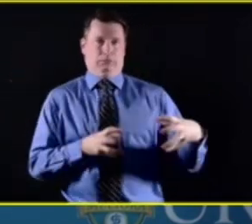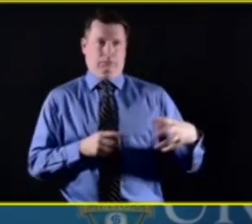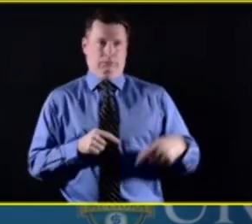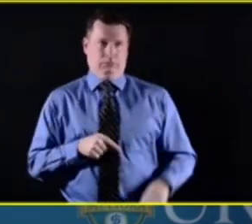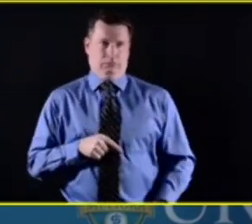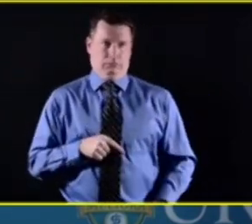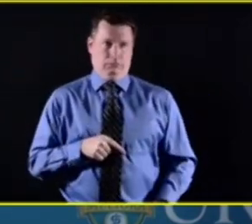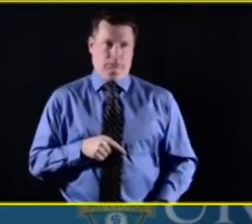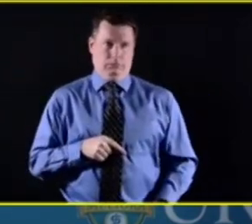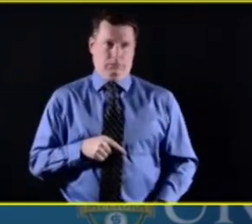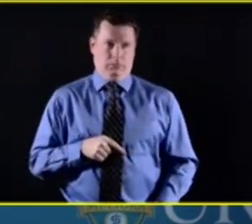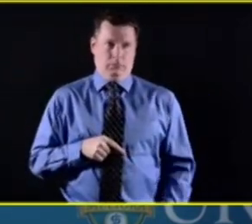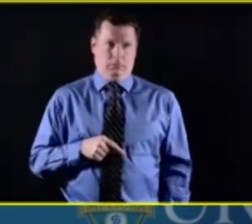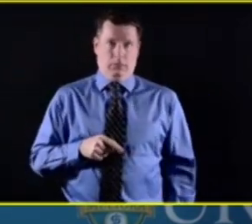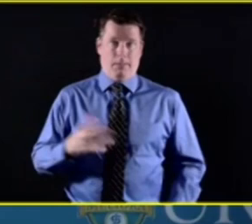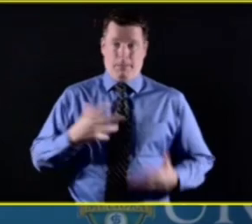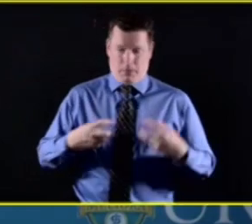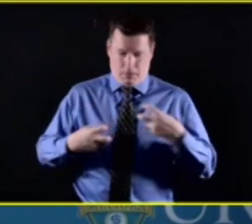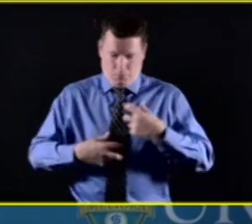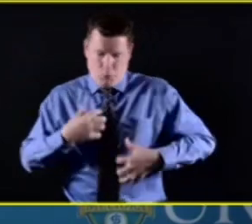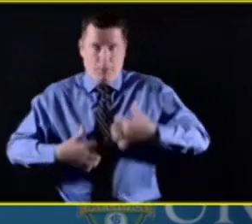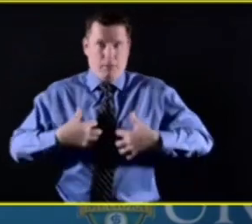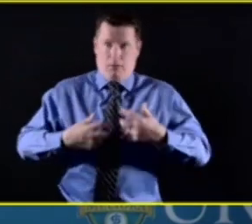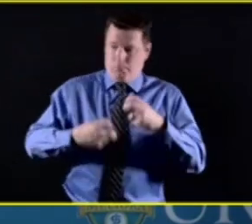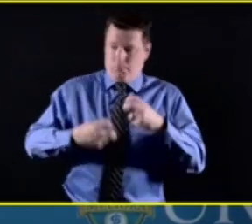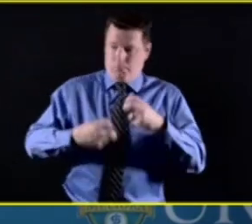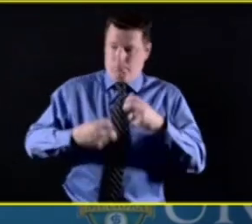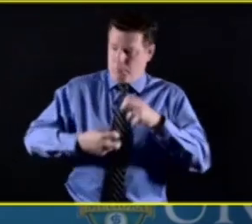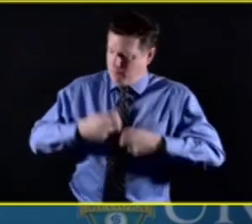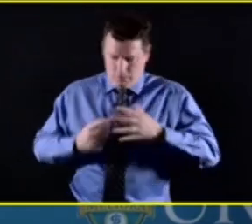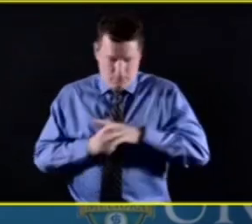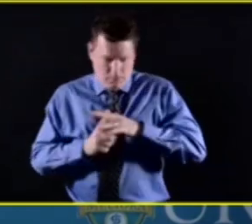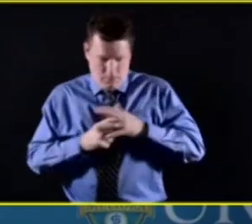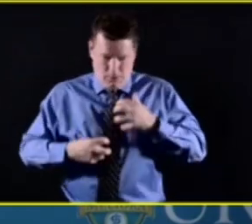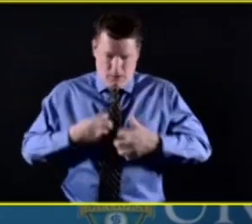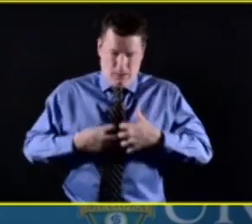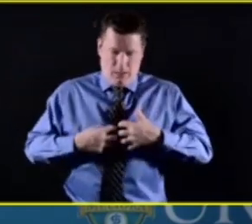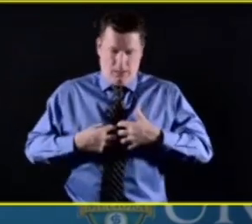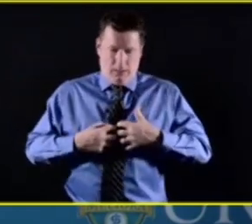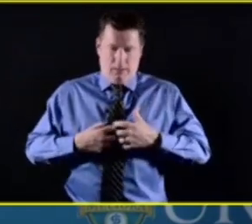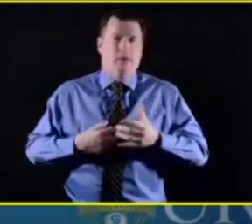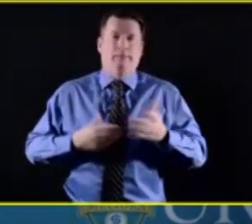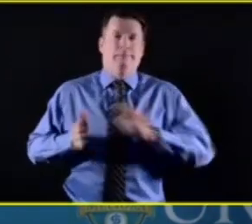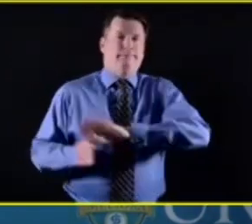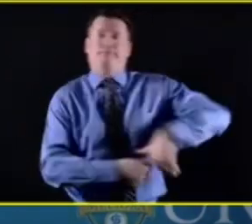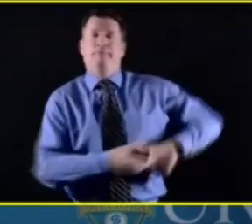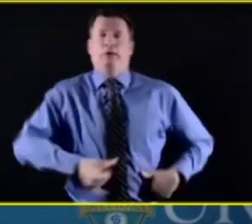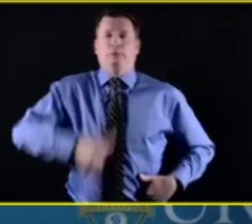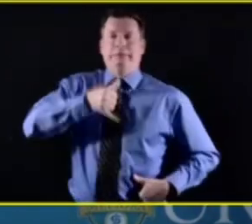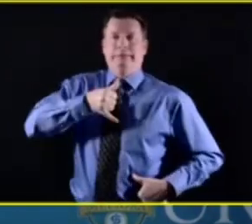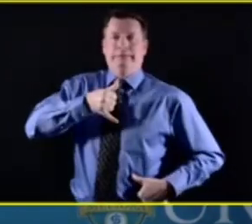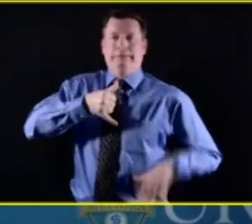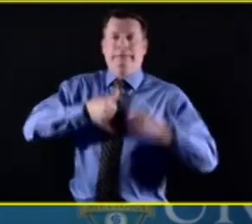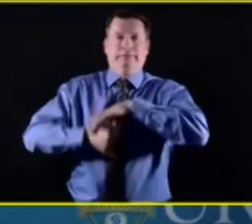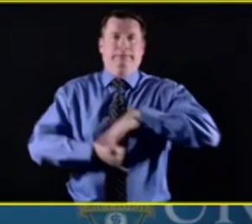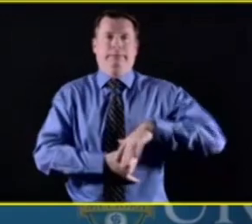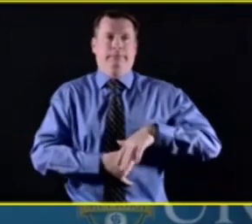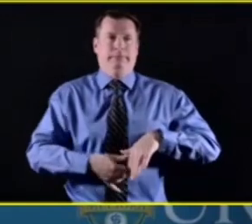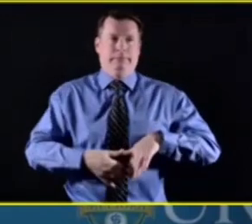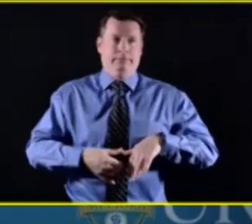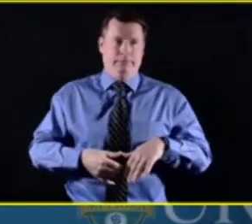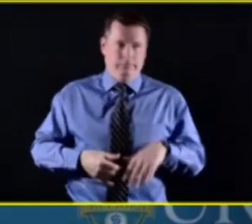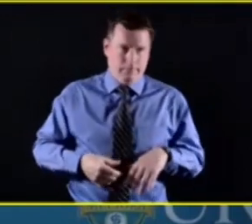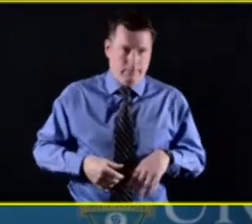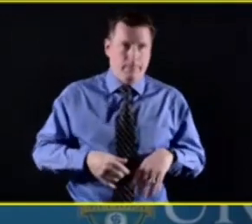those who've had prior problems with, with excessive drinking, for example, or drug use. People who have, uh,